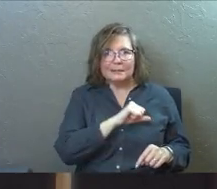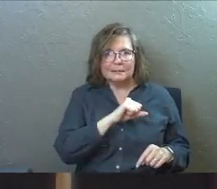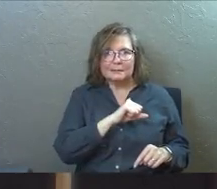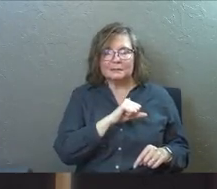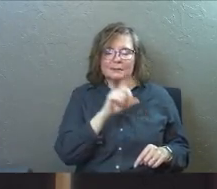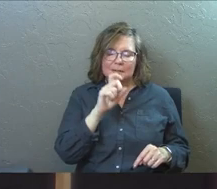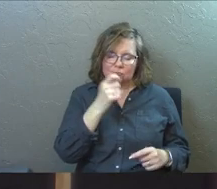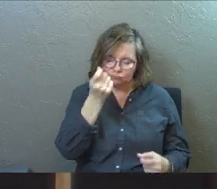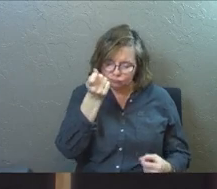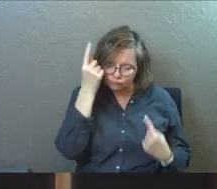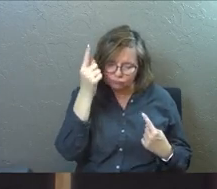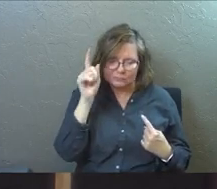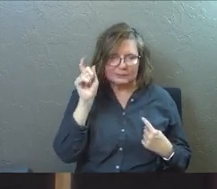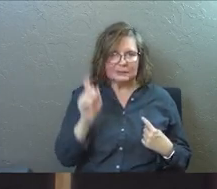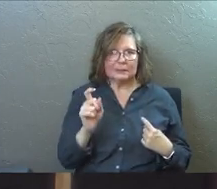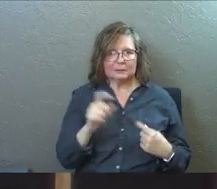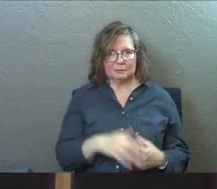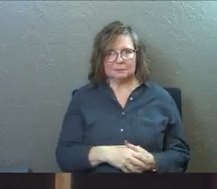lesson.